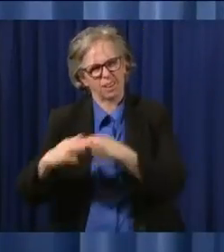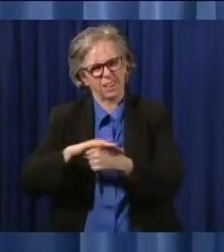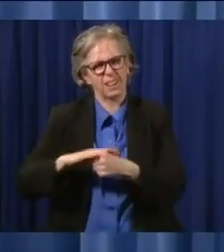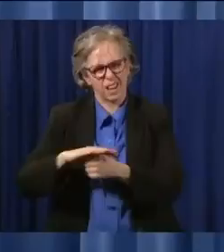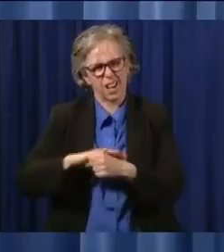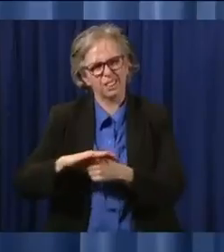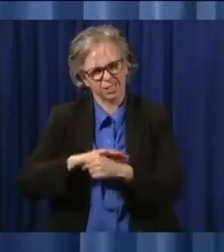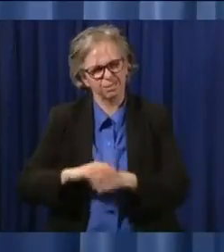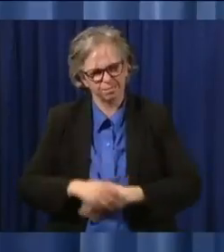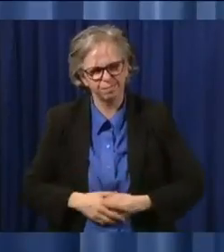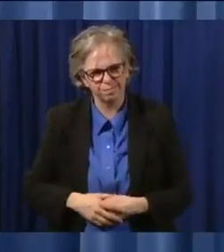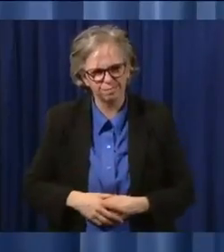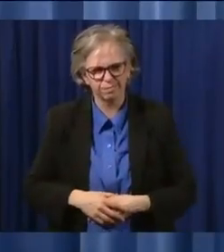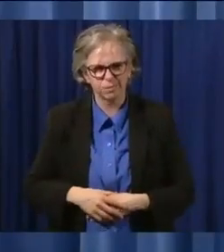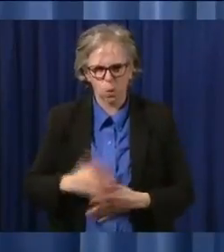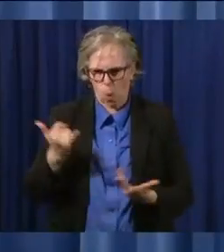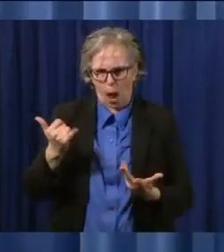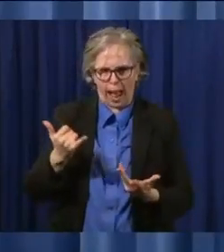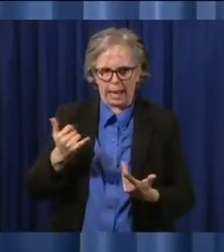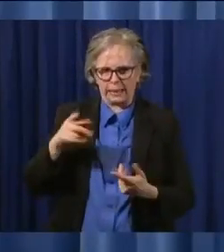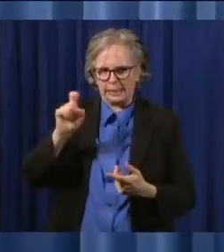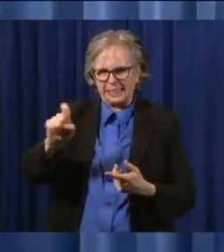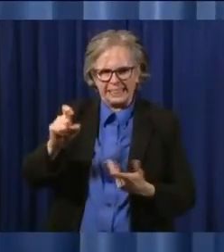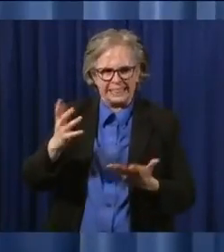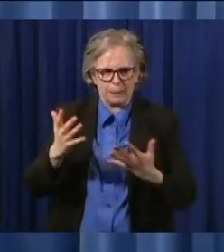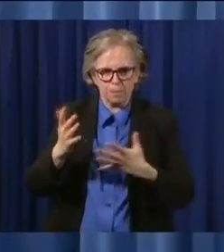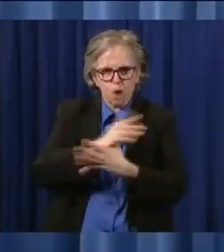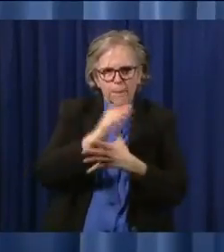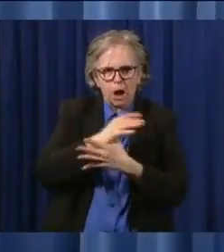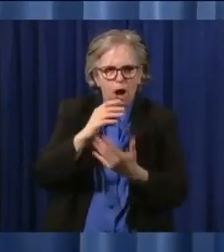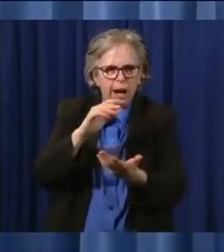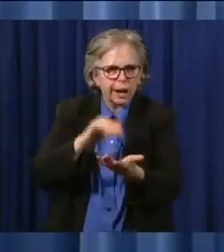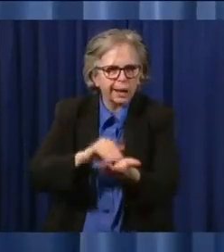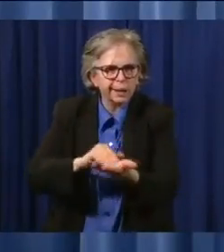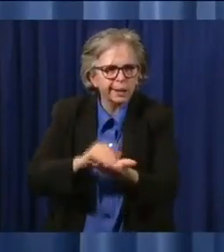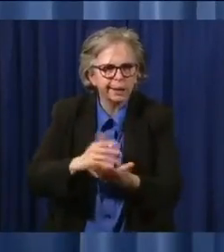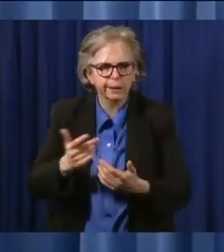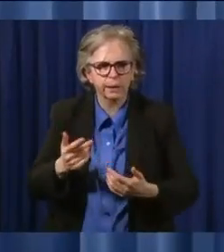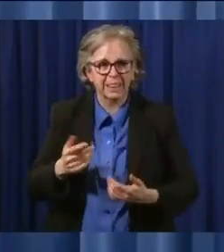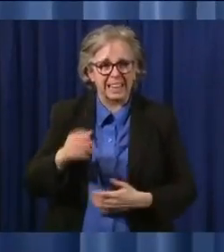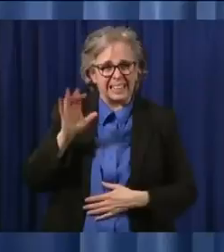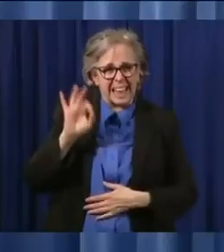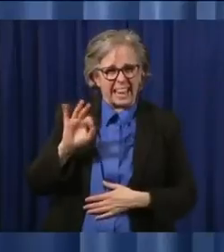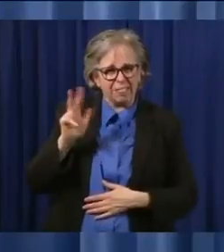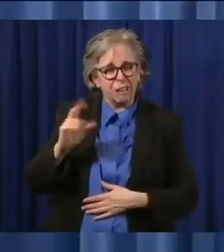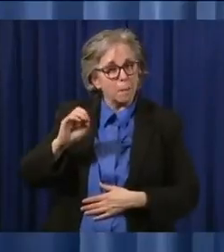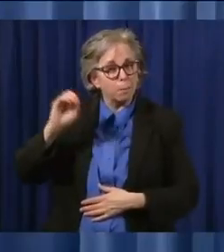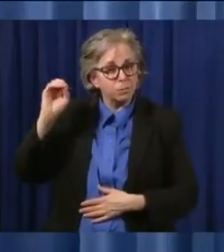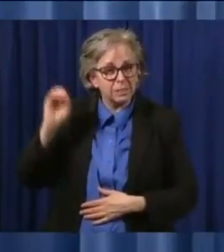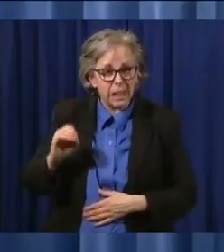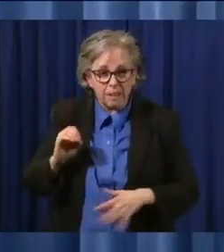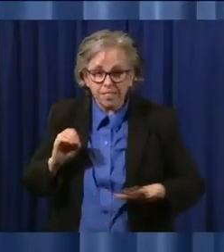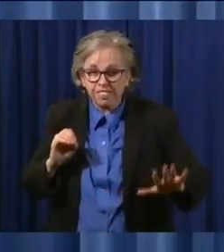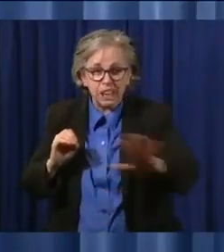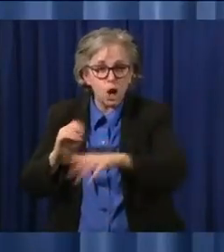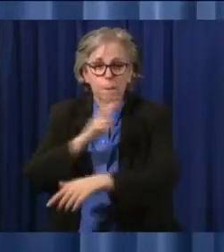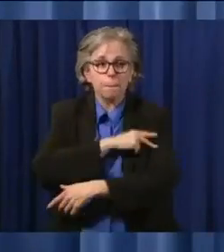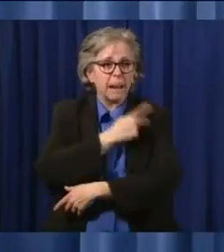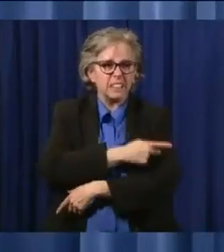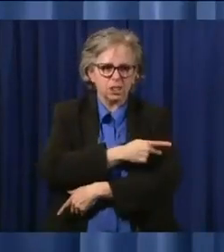primary care. Nearly 93% of their patients are below 200% of poverty level.